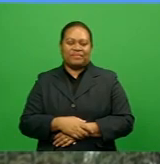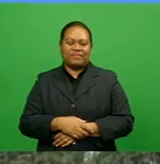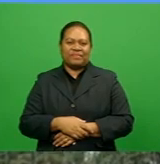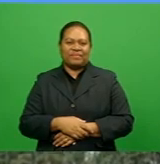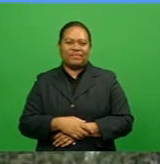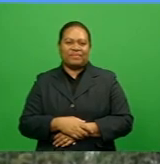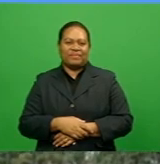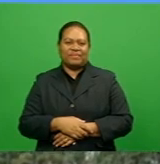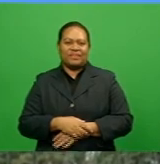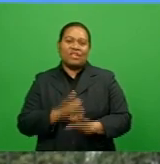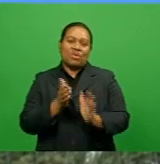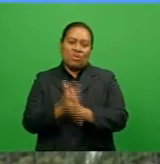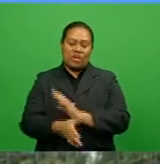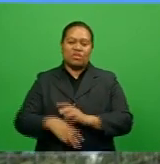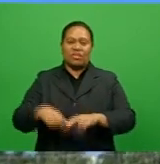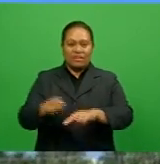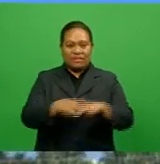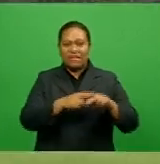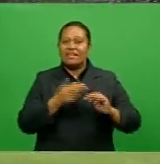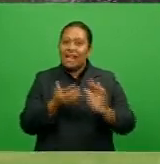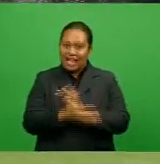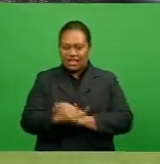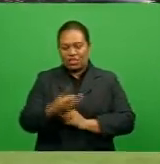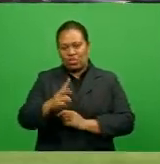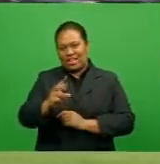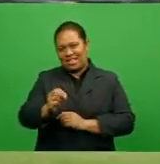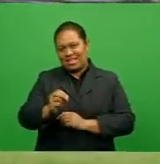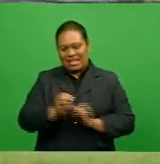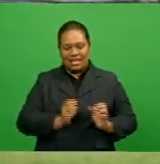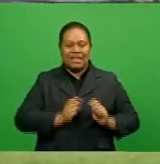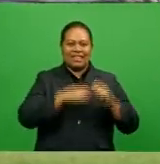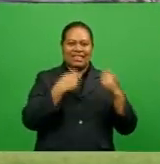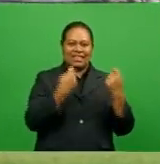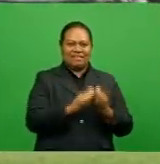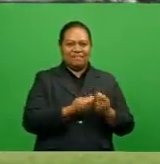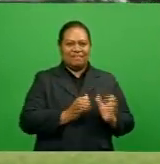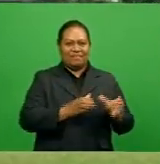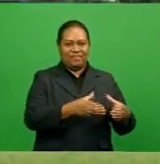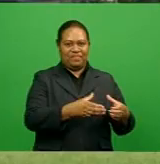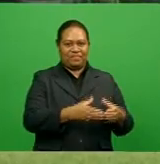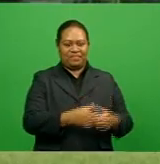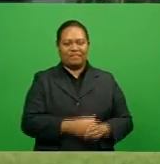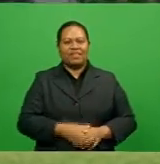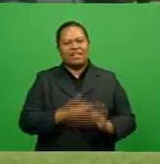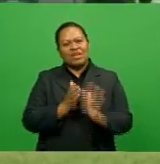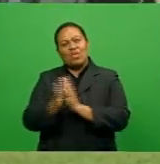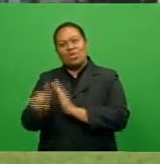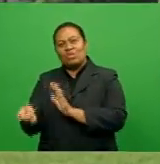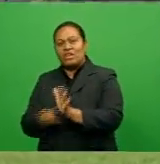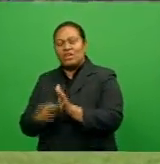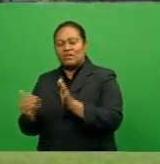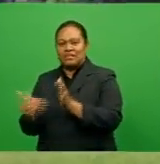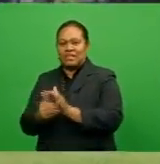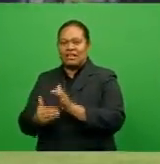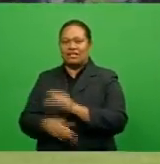Fiji under-20 squad. We went to New Zealand for the